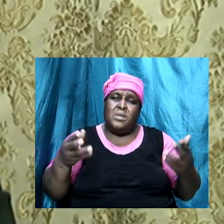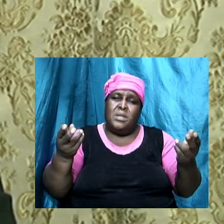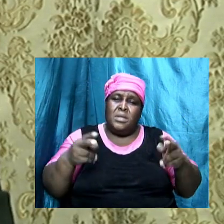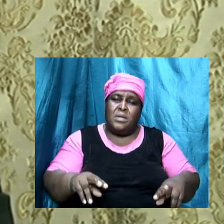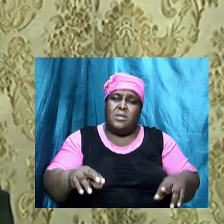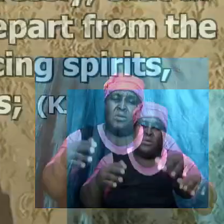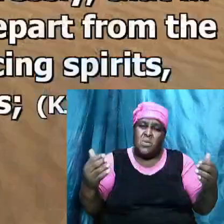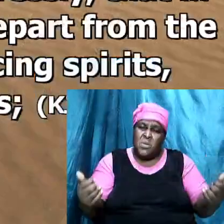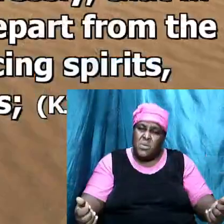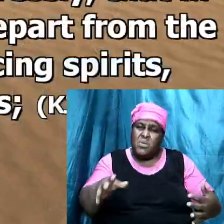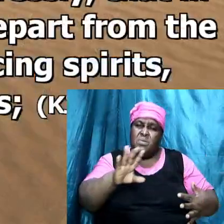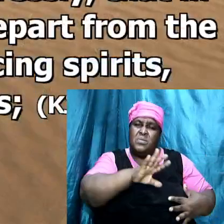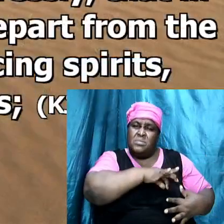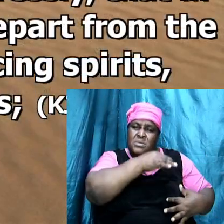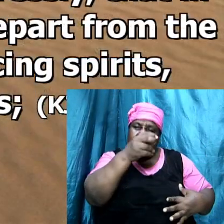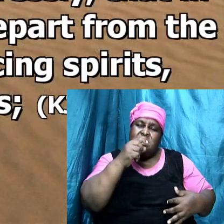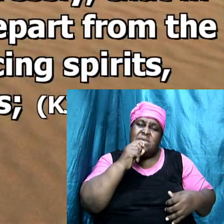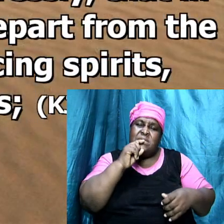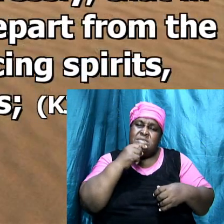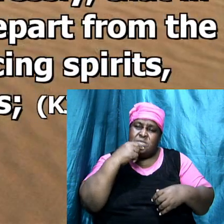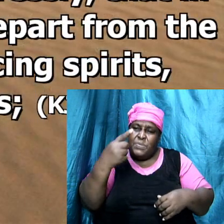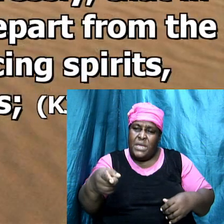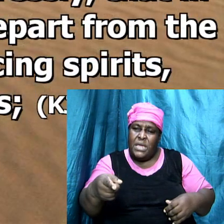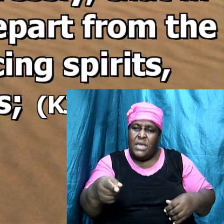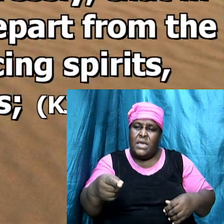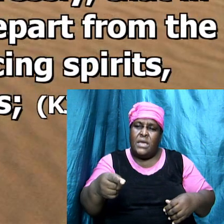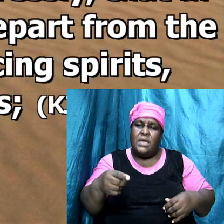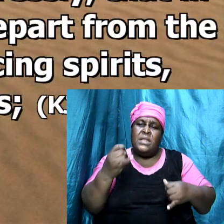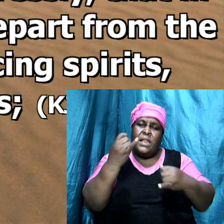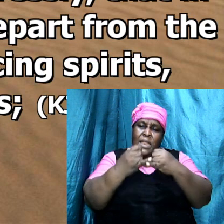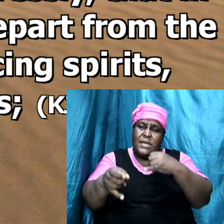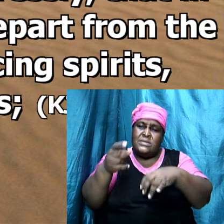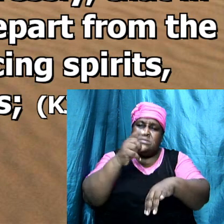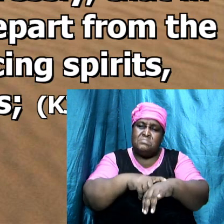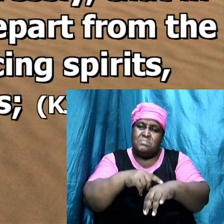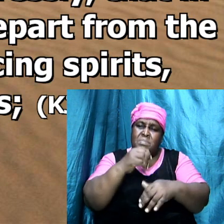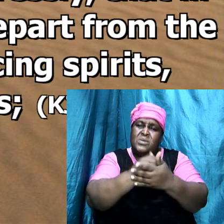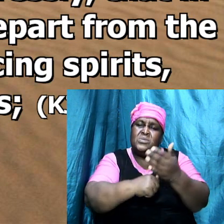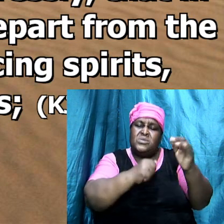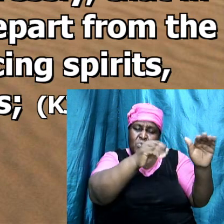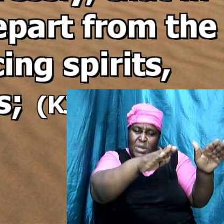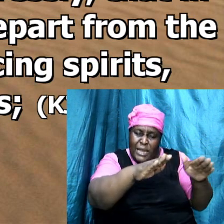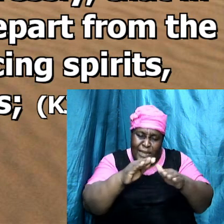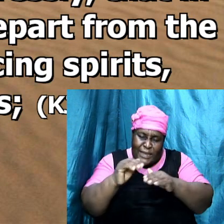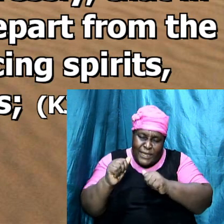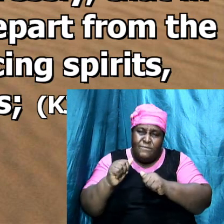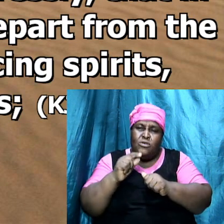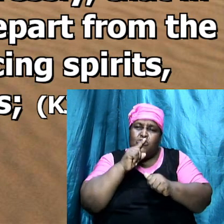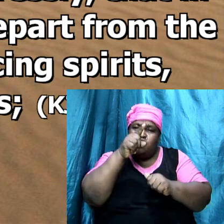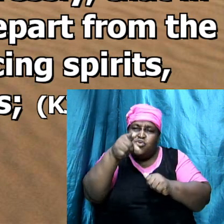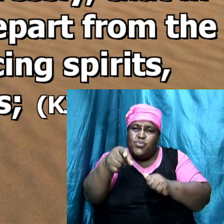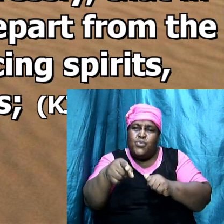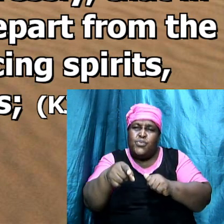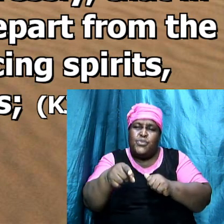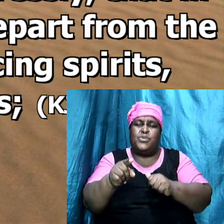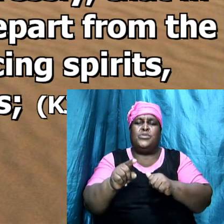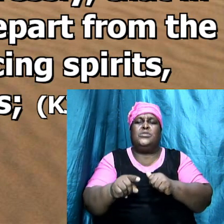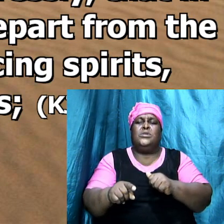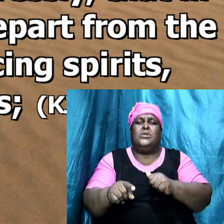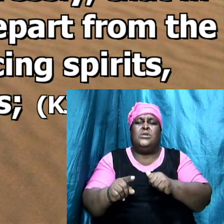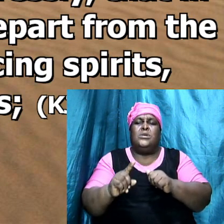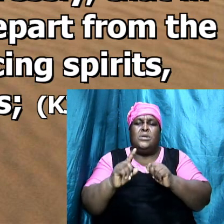the spirit speaketh expressly, that in the latter times some shall depart from the faith, giving heed to